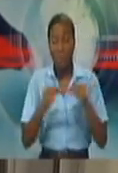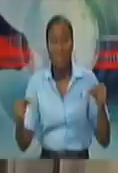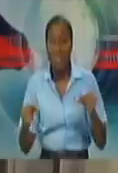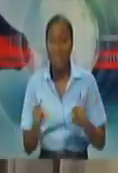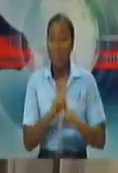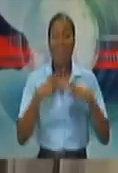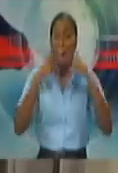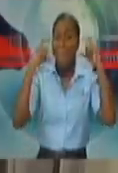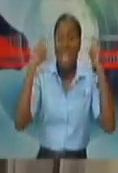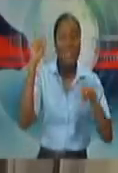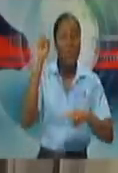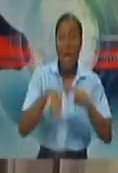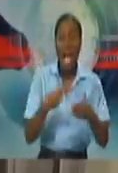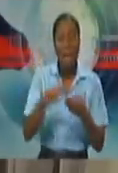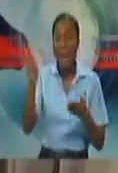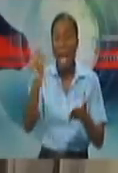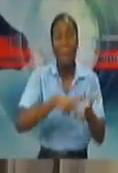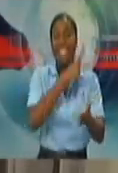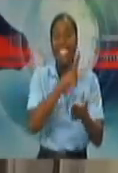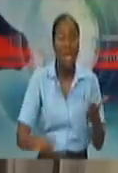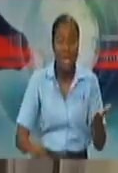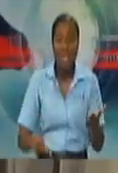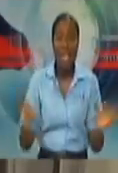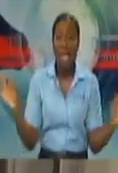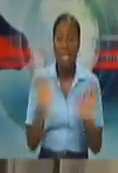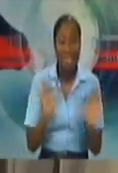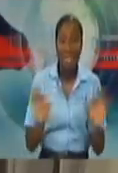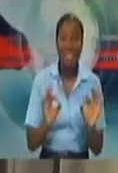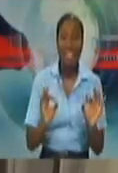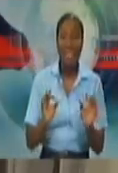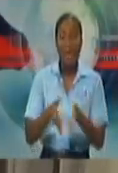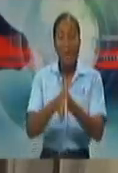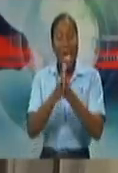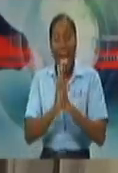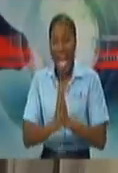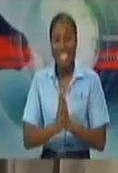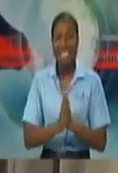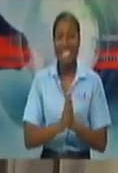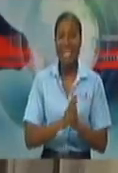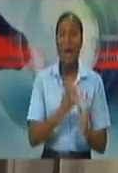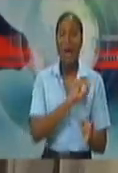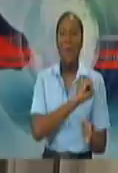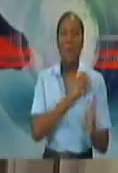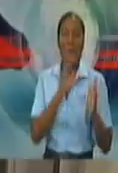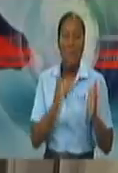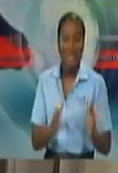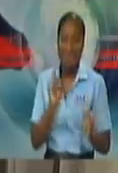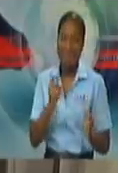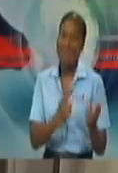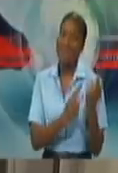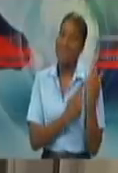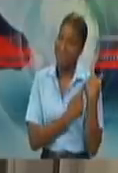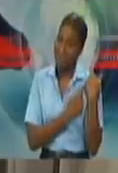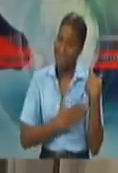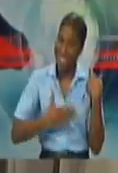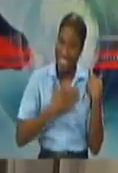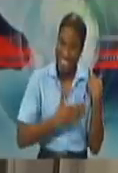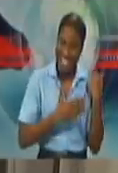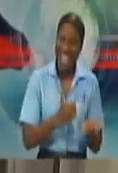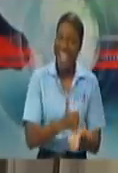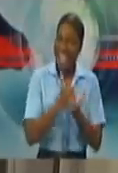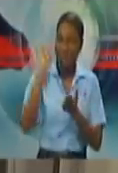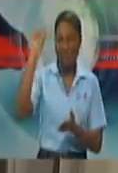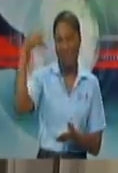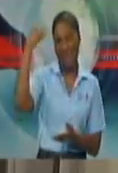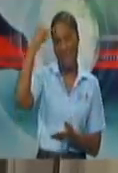no pizza. We are asking owners now to take on some civil responsibility. Help the government.